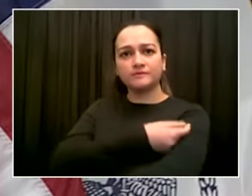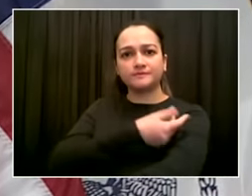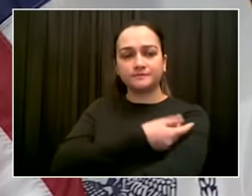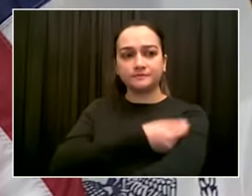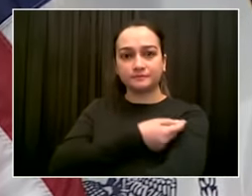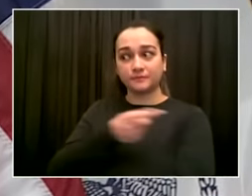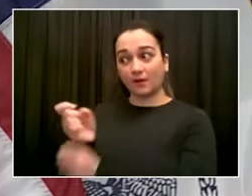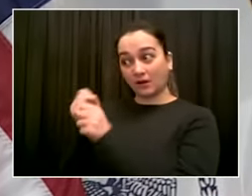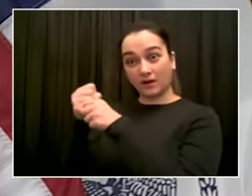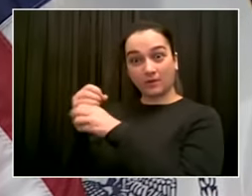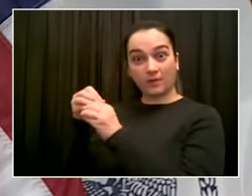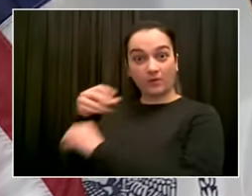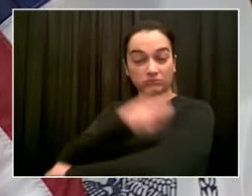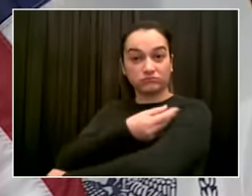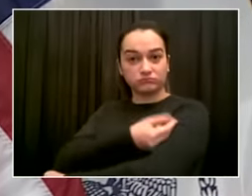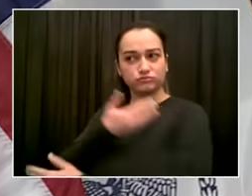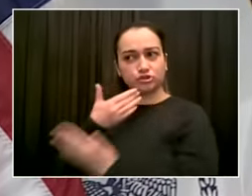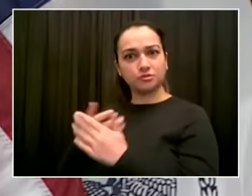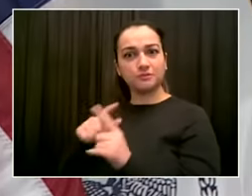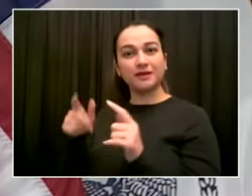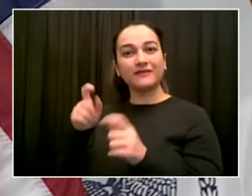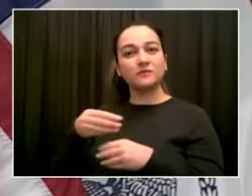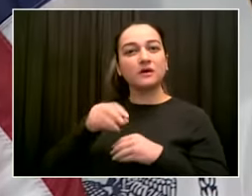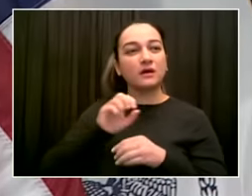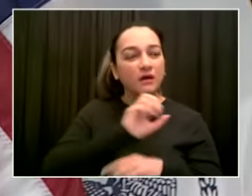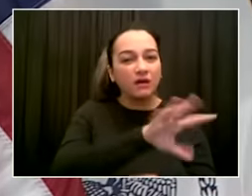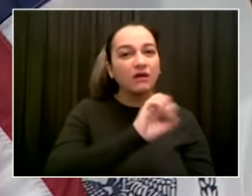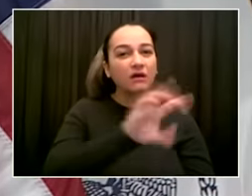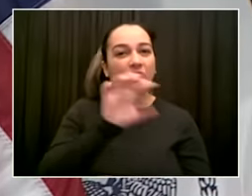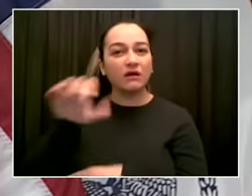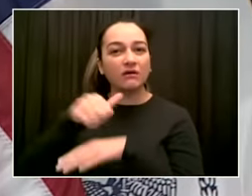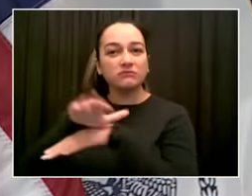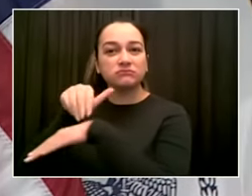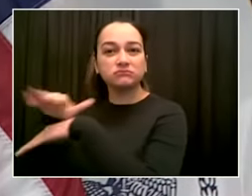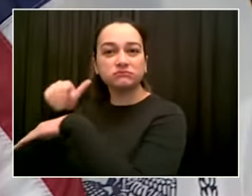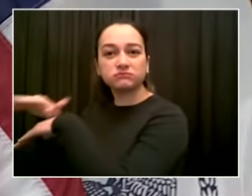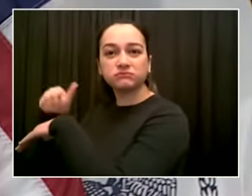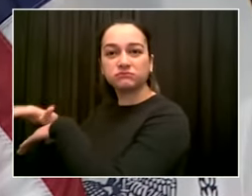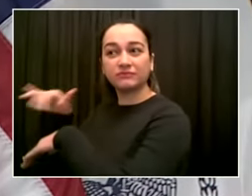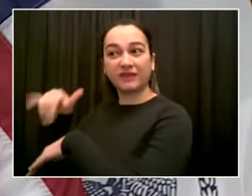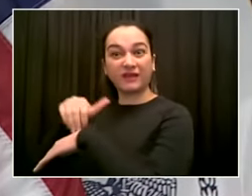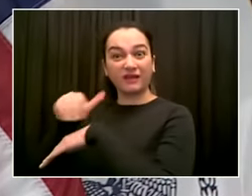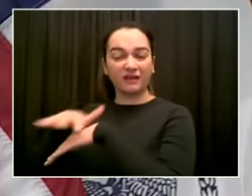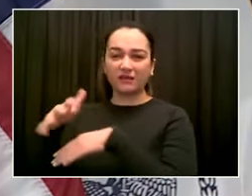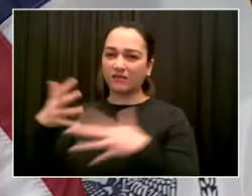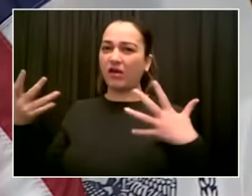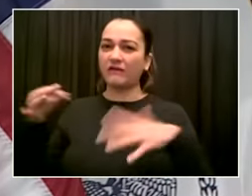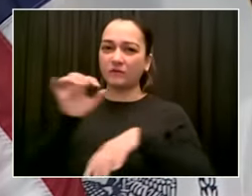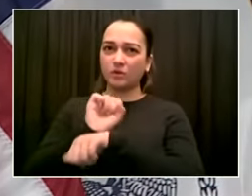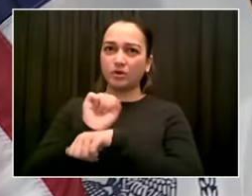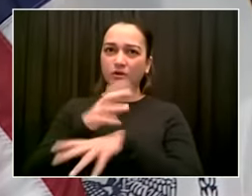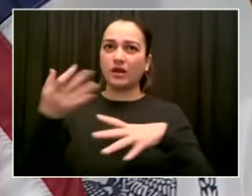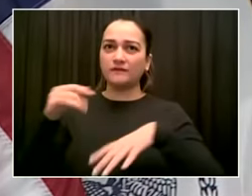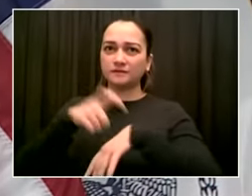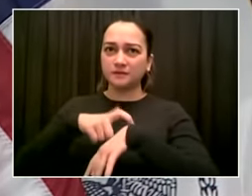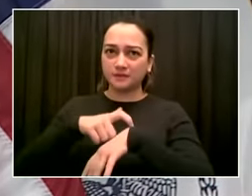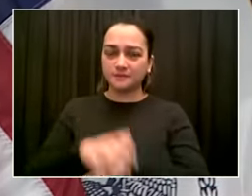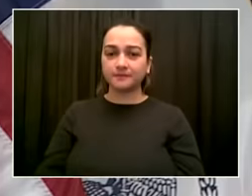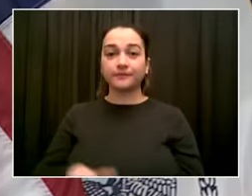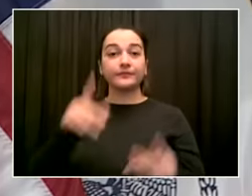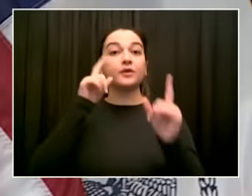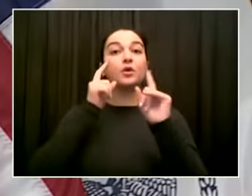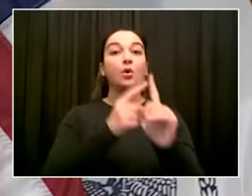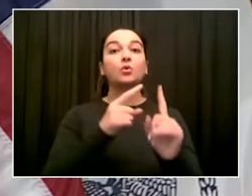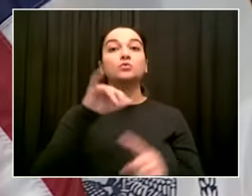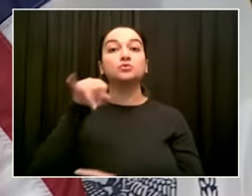I am certain we can hit 5 million vaccinated by June. If we get more supply quicker,